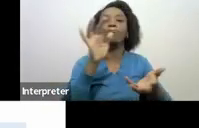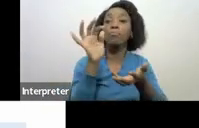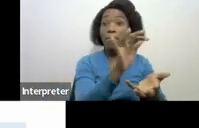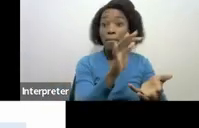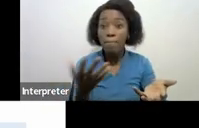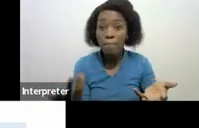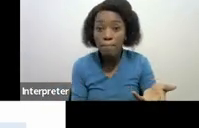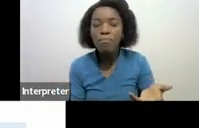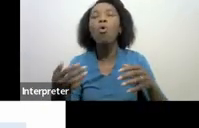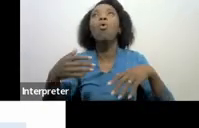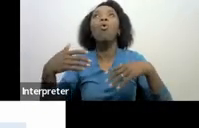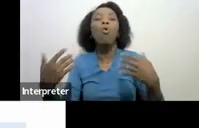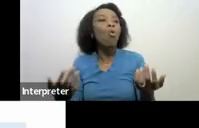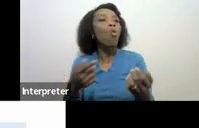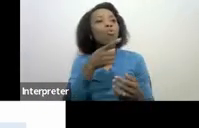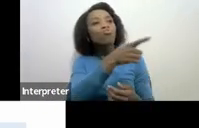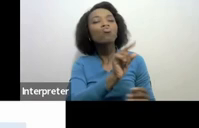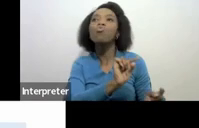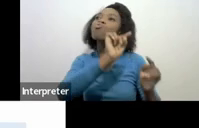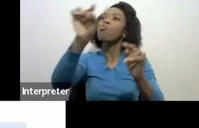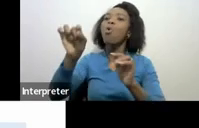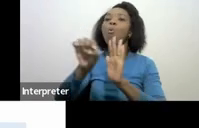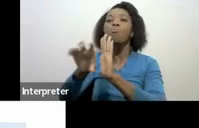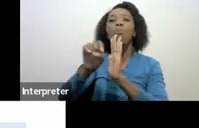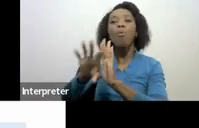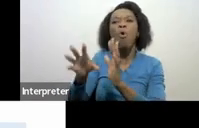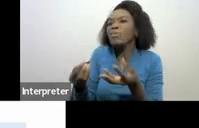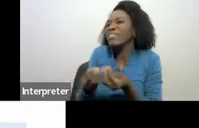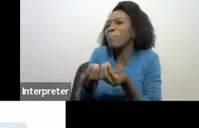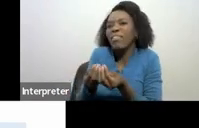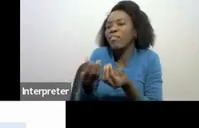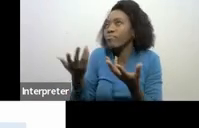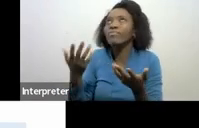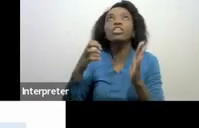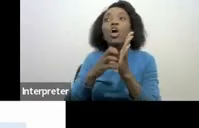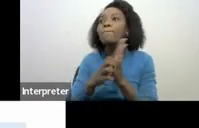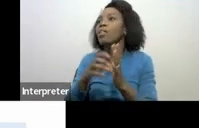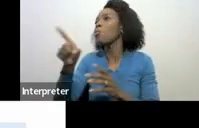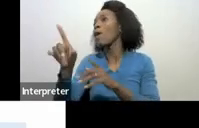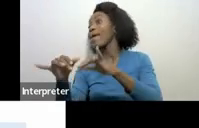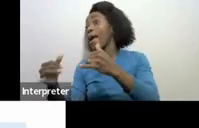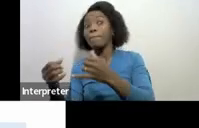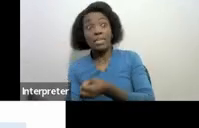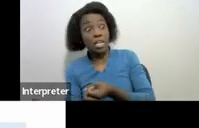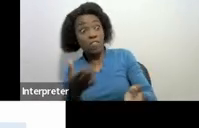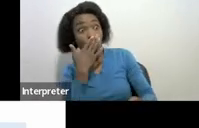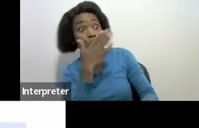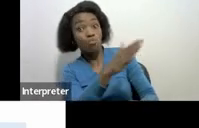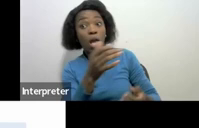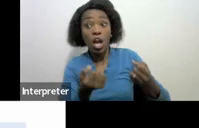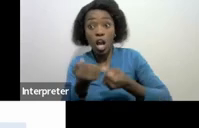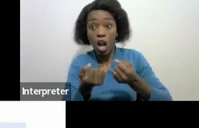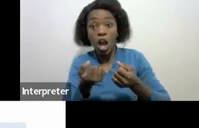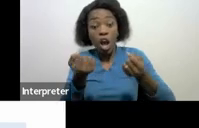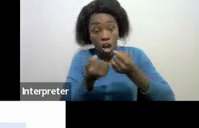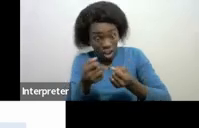to promote a certain product. And then, let's say for argument's sake, one company gave you a car and then that car is the value of